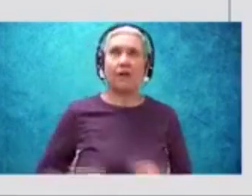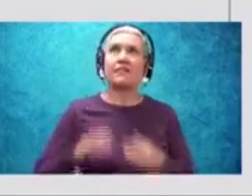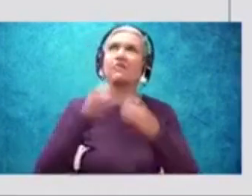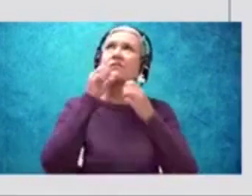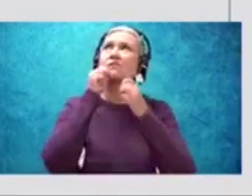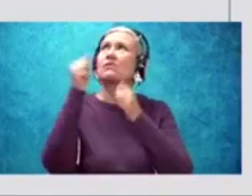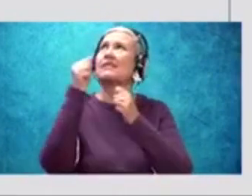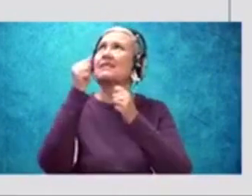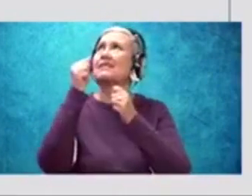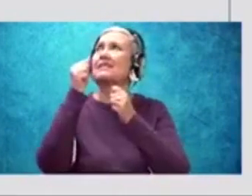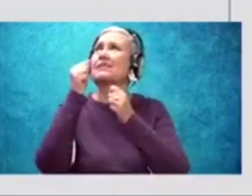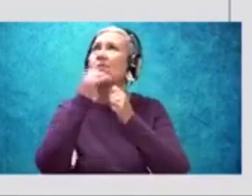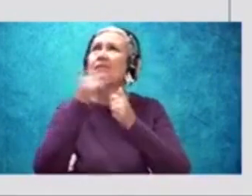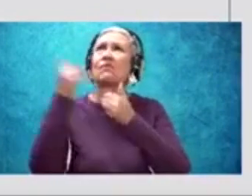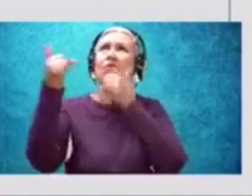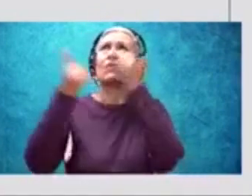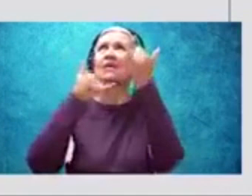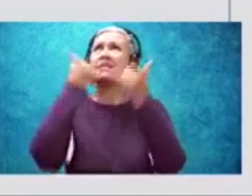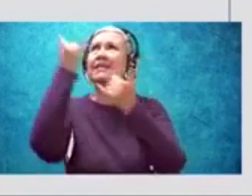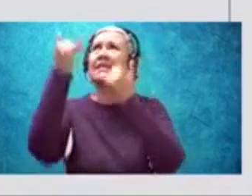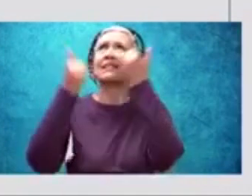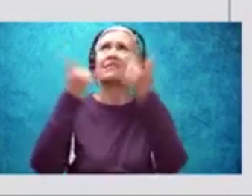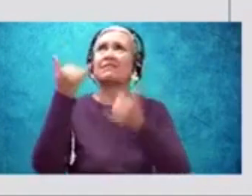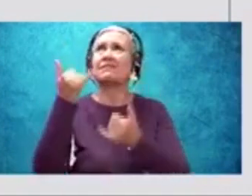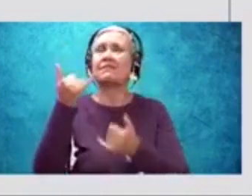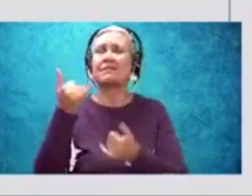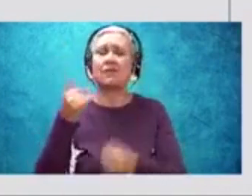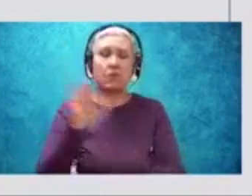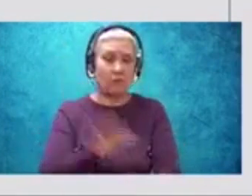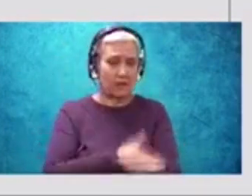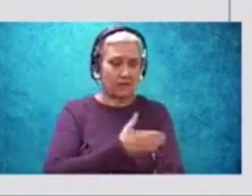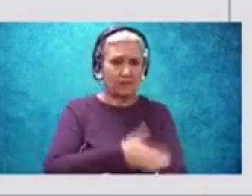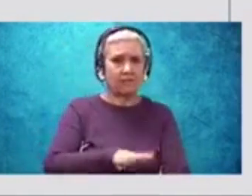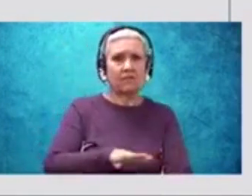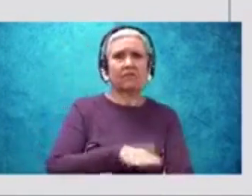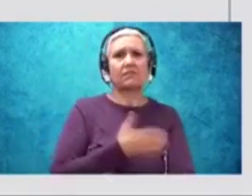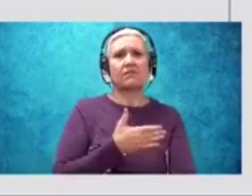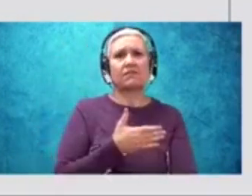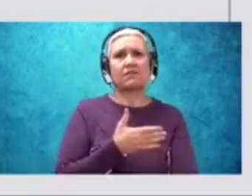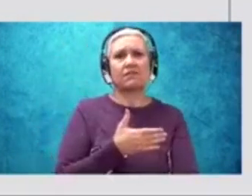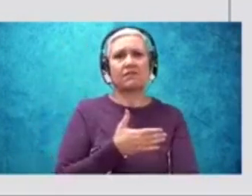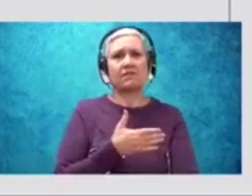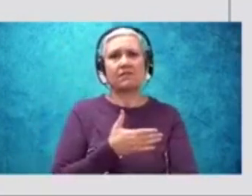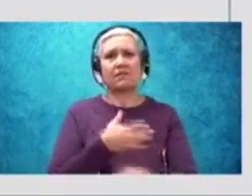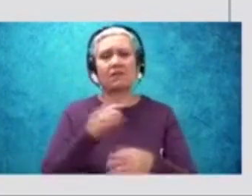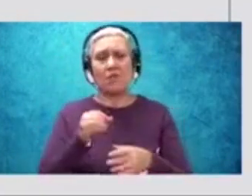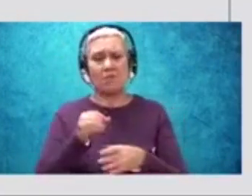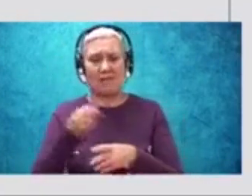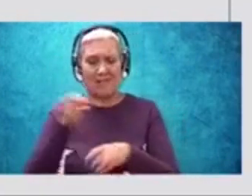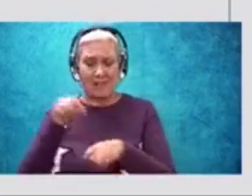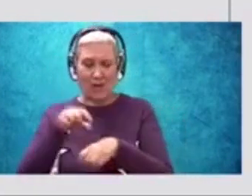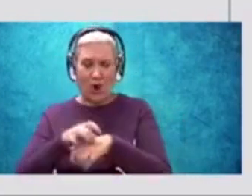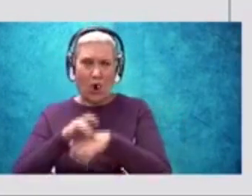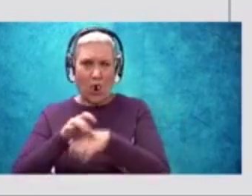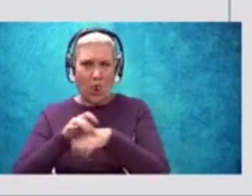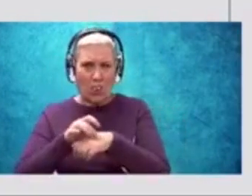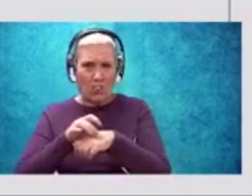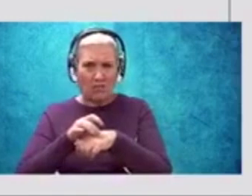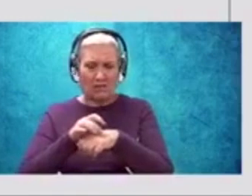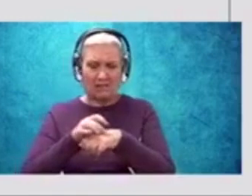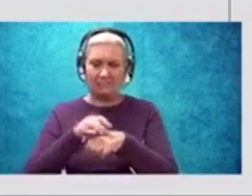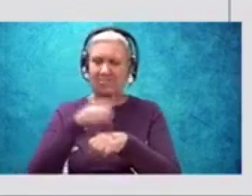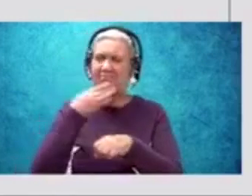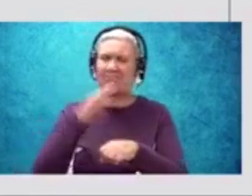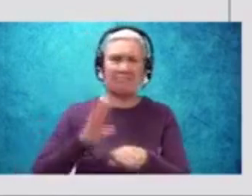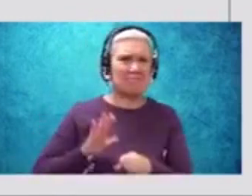tortured souls arise. We sing, but O the clay is vile beneath our feet and long the